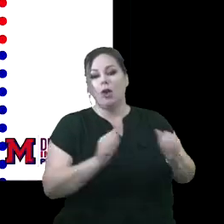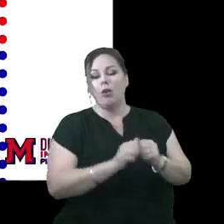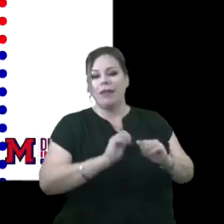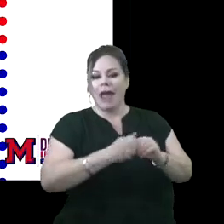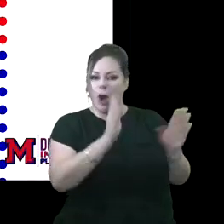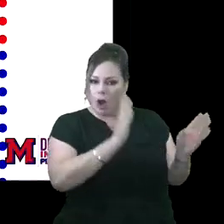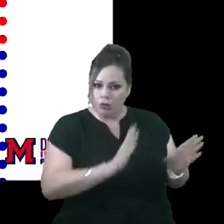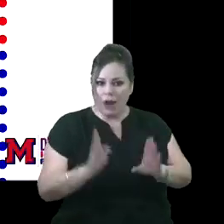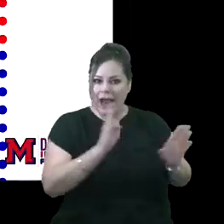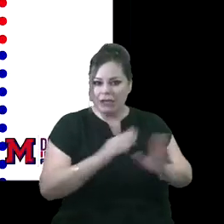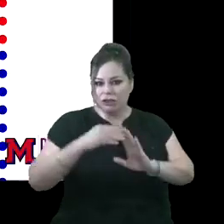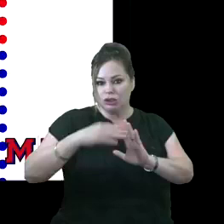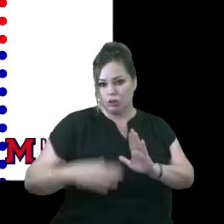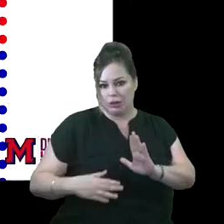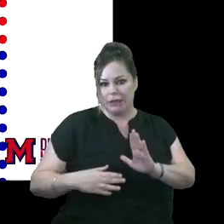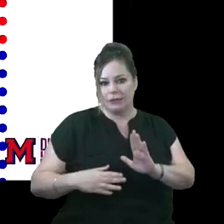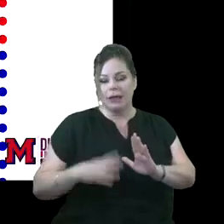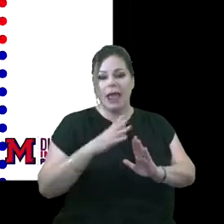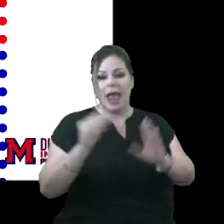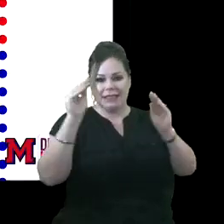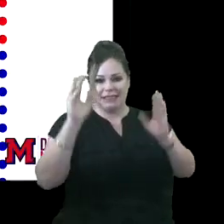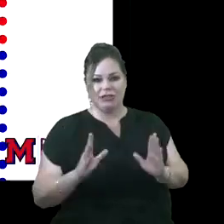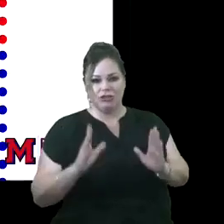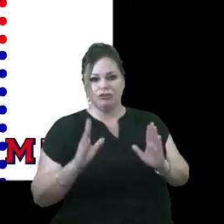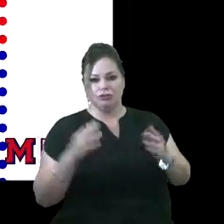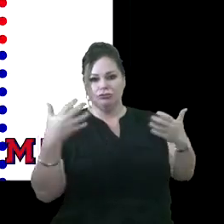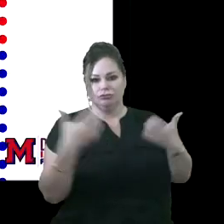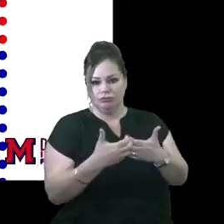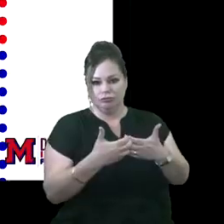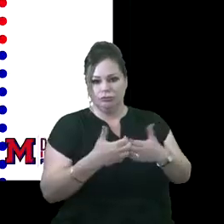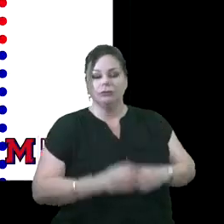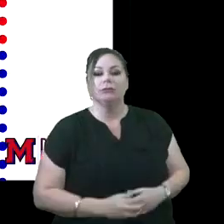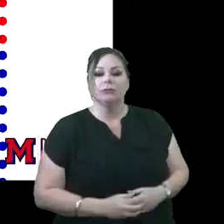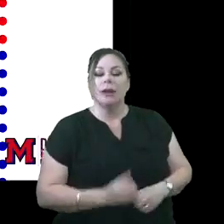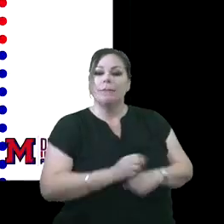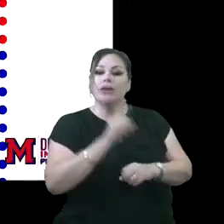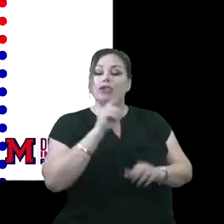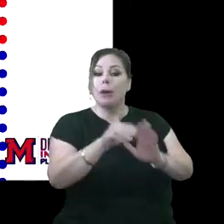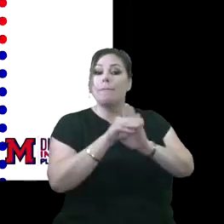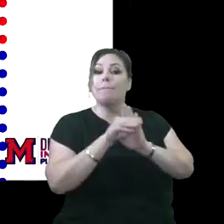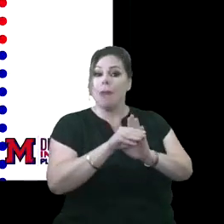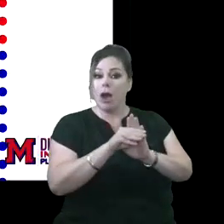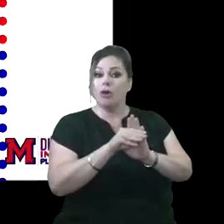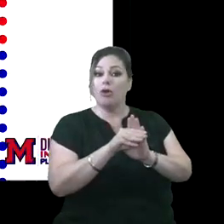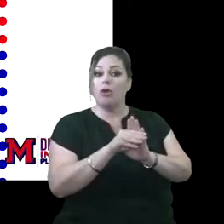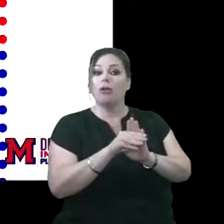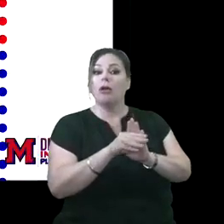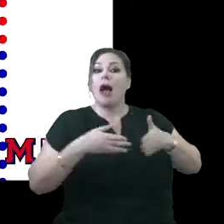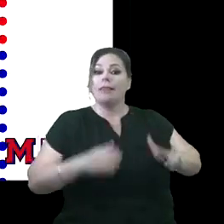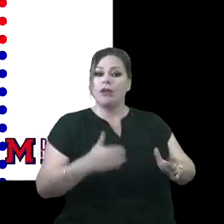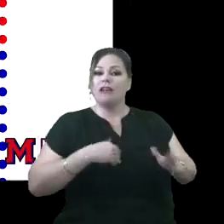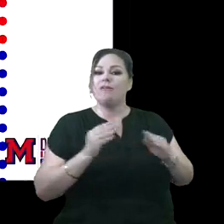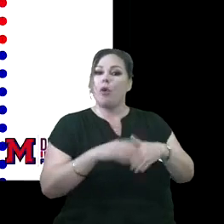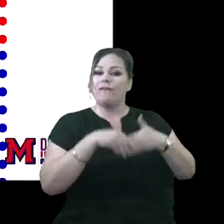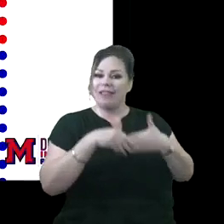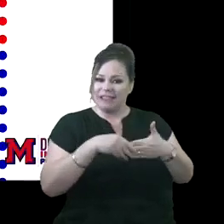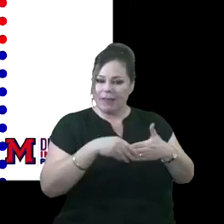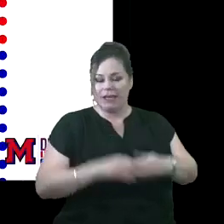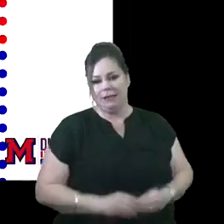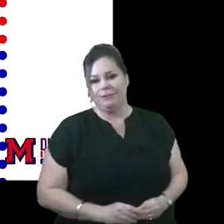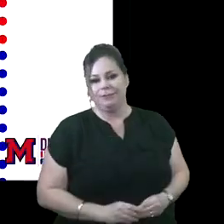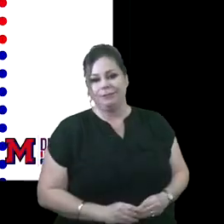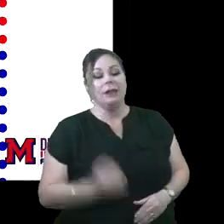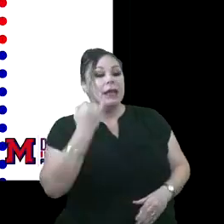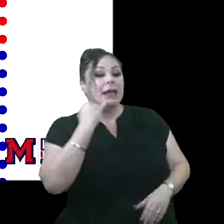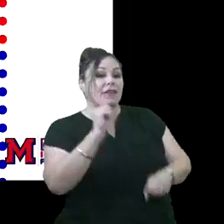arrangement of students and with our scholars to make sure that the model gives us the flexibility to work with students. So